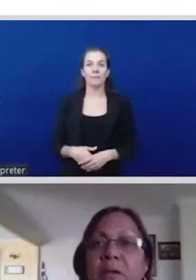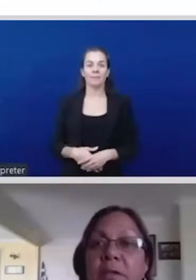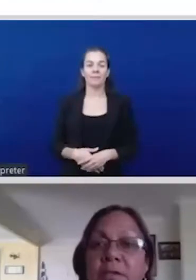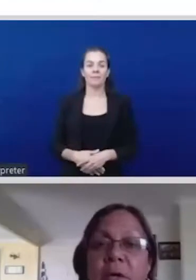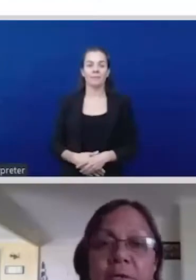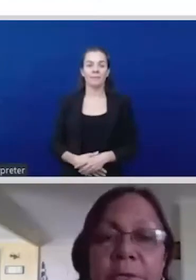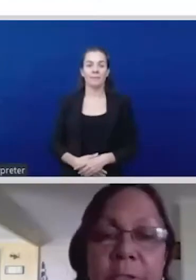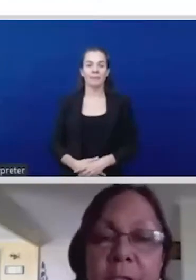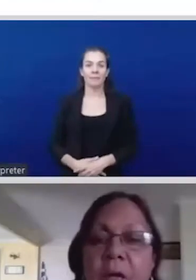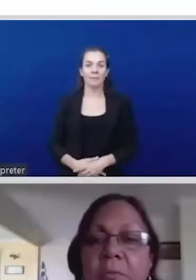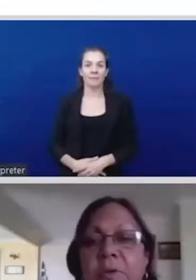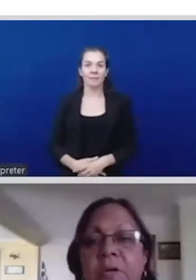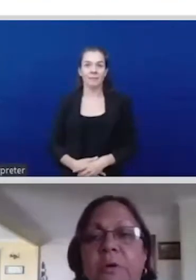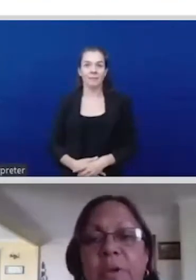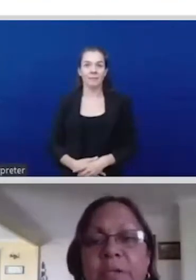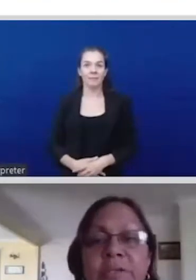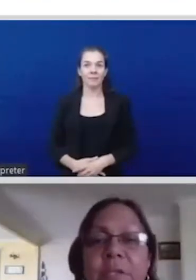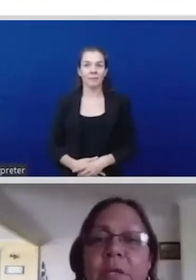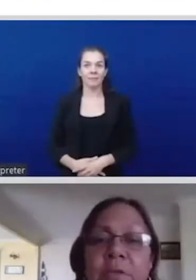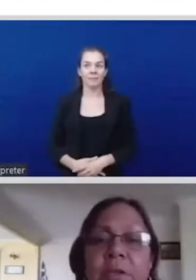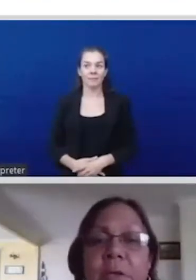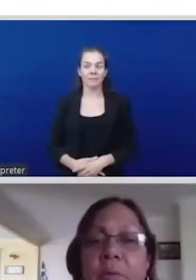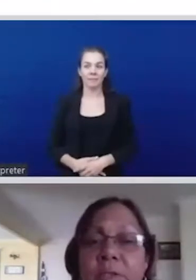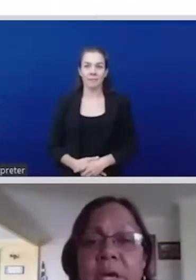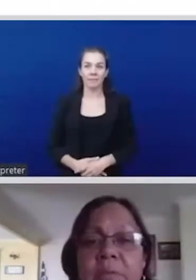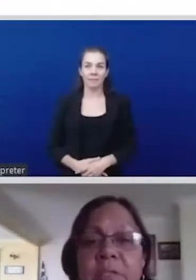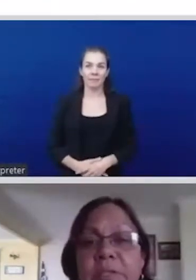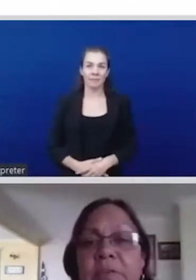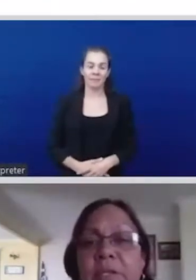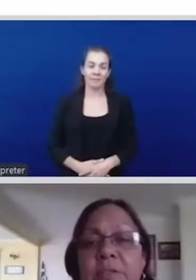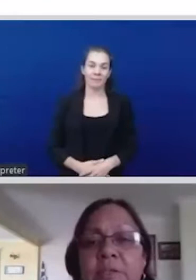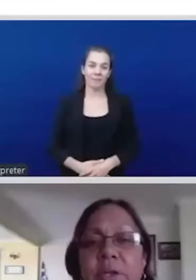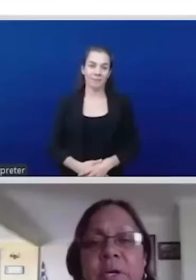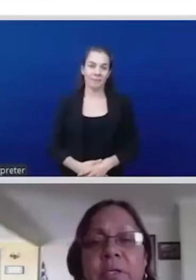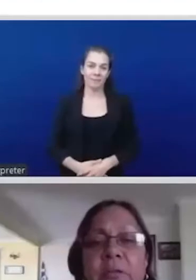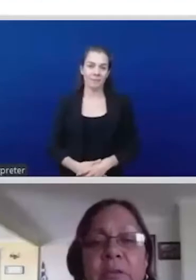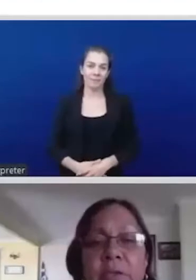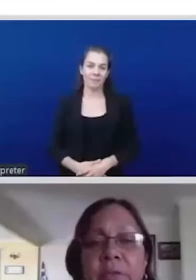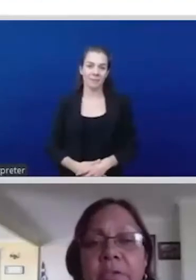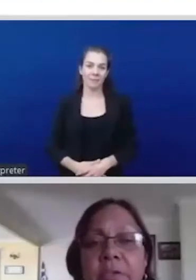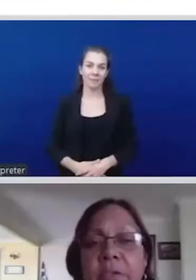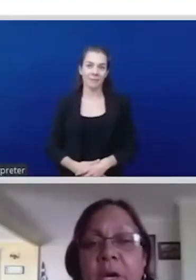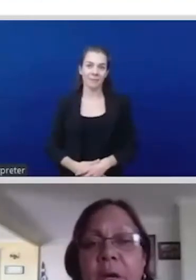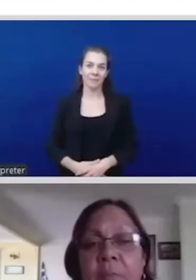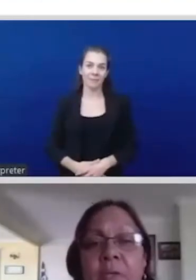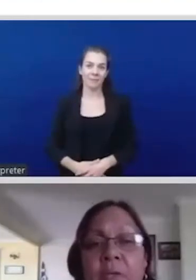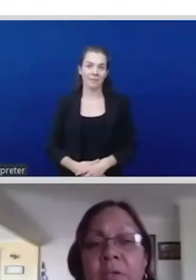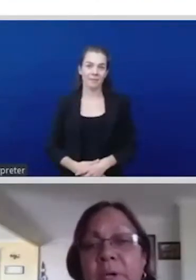Yes, I agree with what Veda said. I think that what's happened is that they need to go back and have a look at the